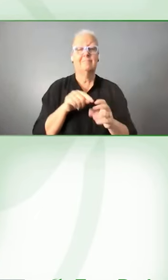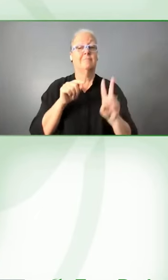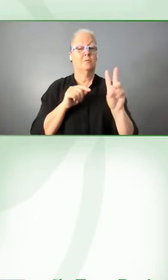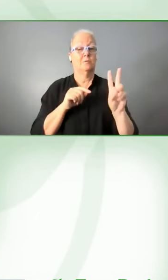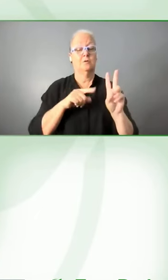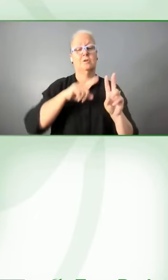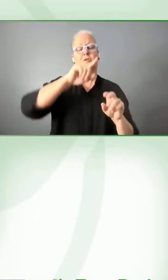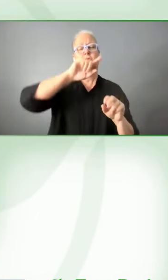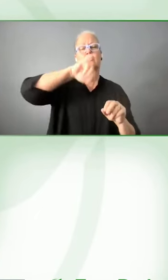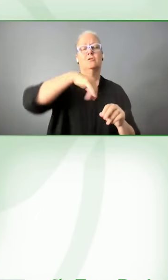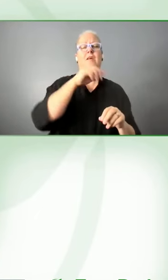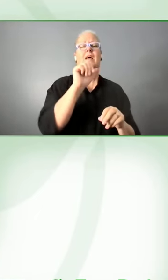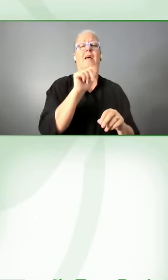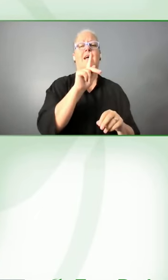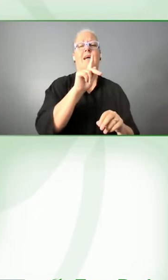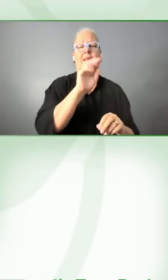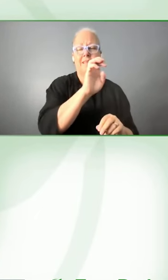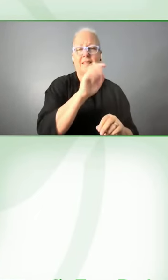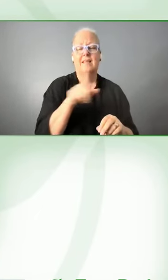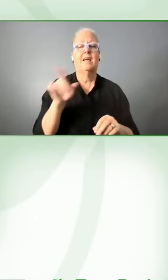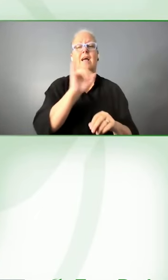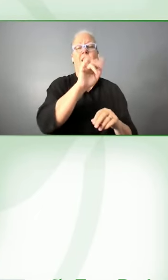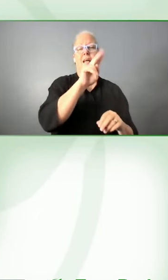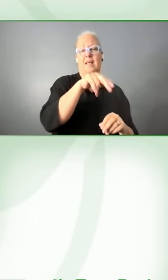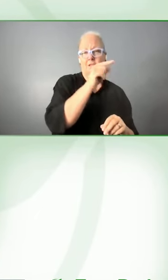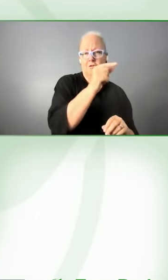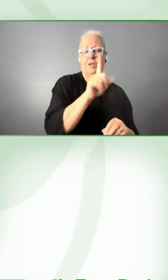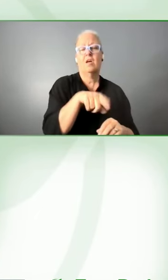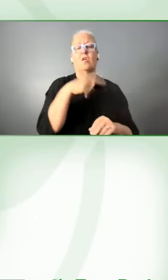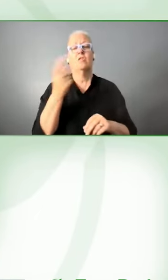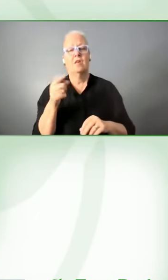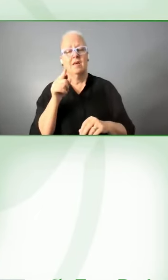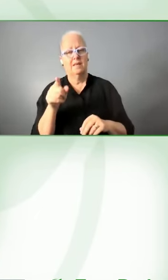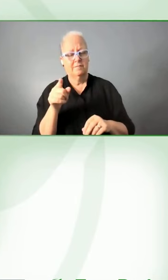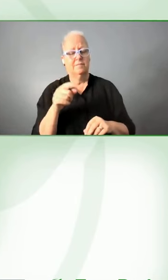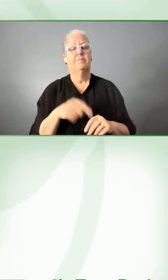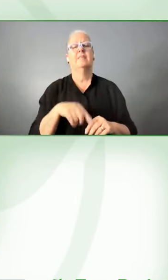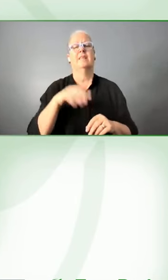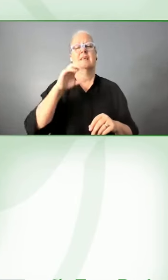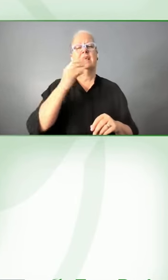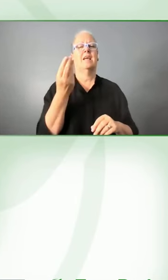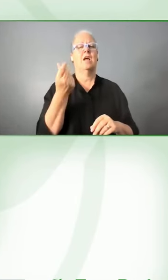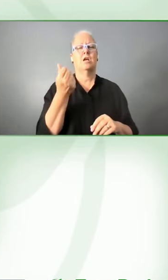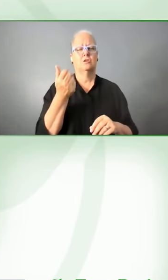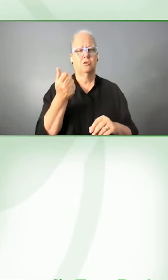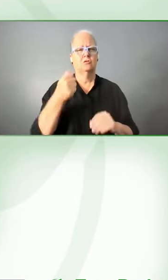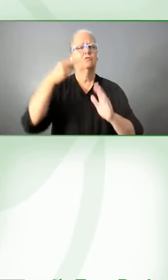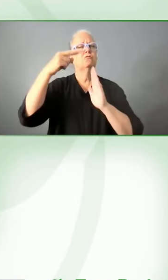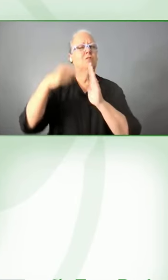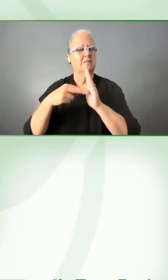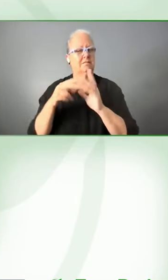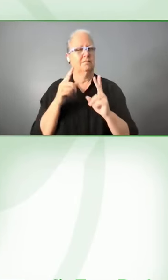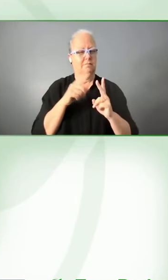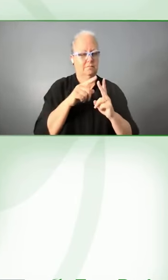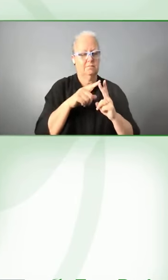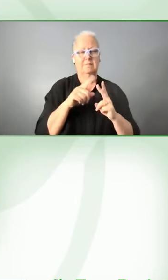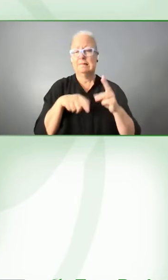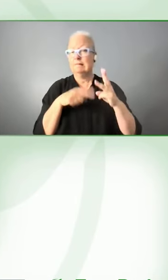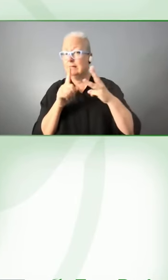ING Bank and Thomas Jelinek from cash reader and virtually I should be joined by Oksana